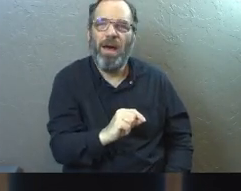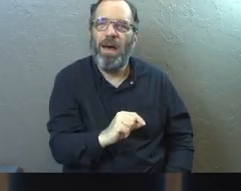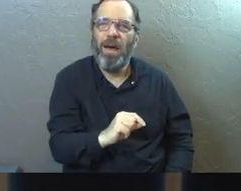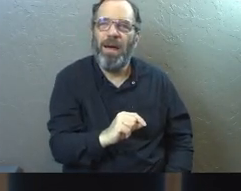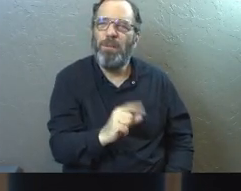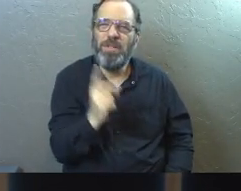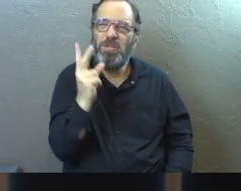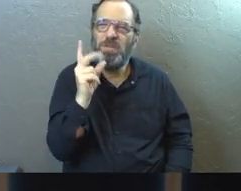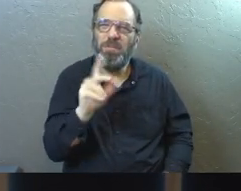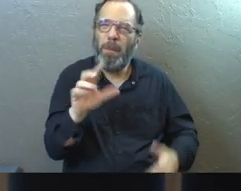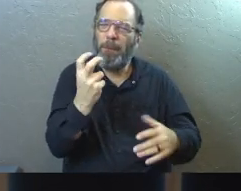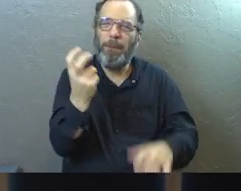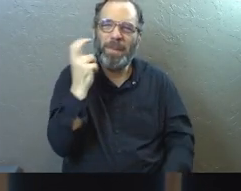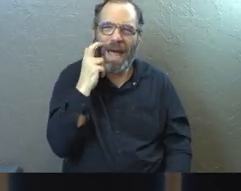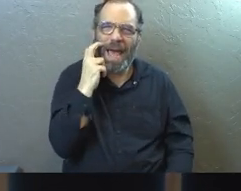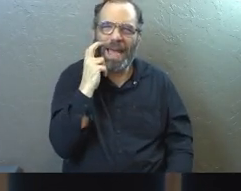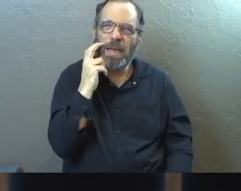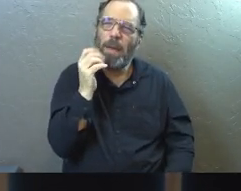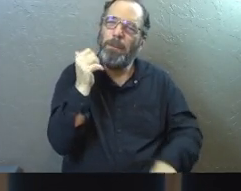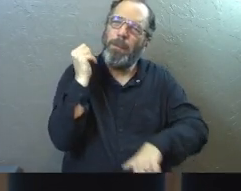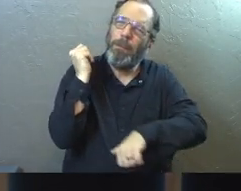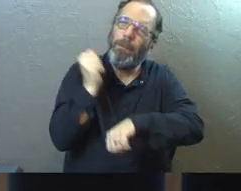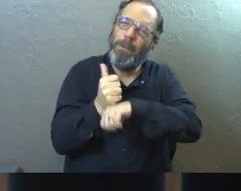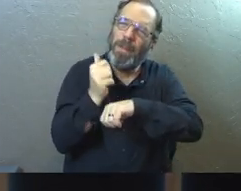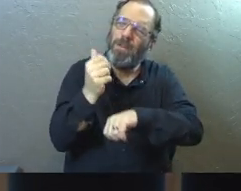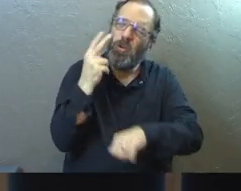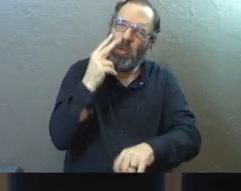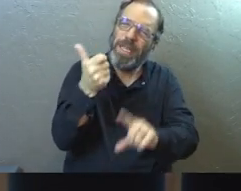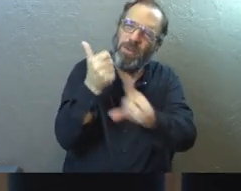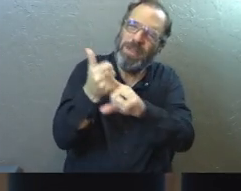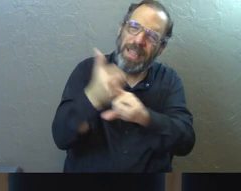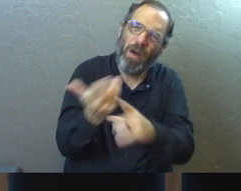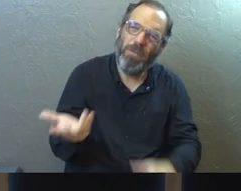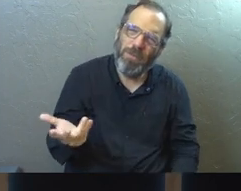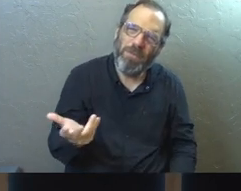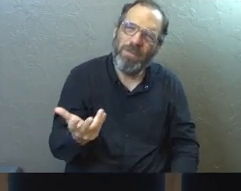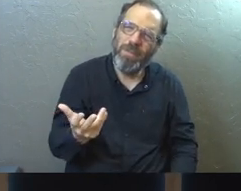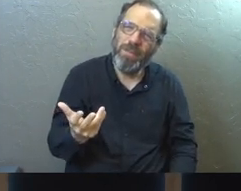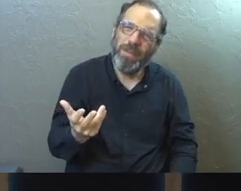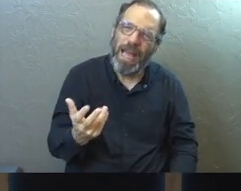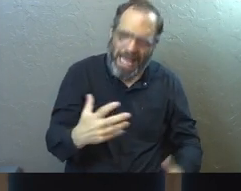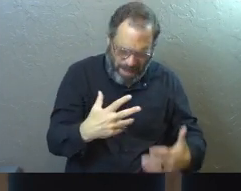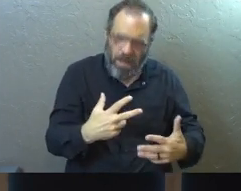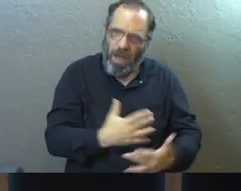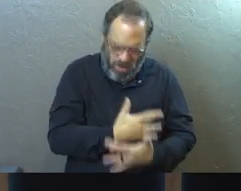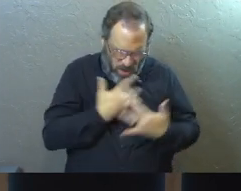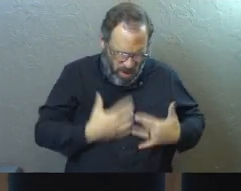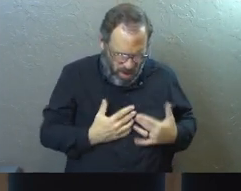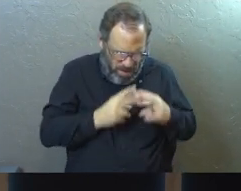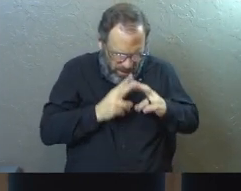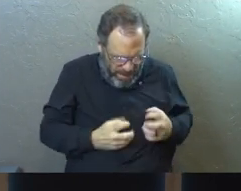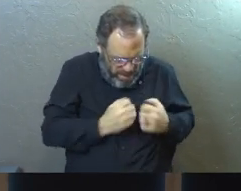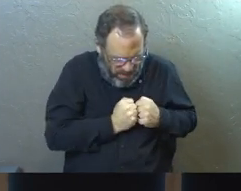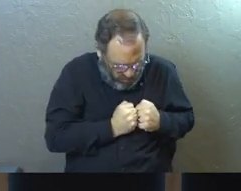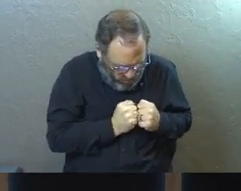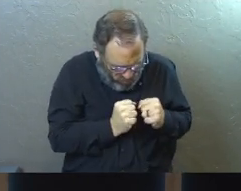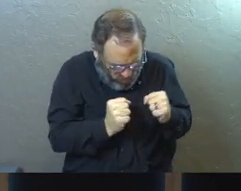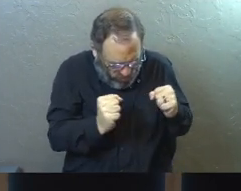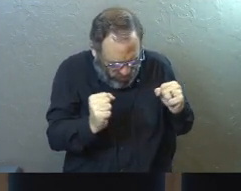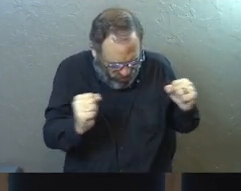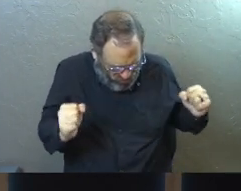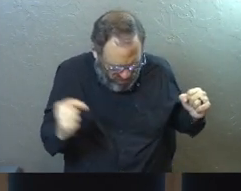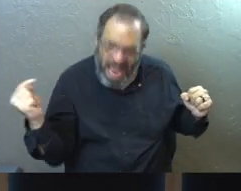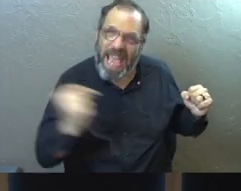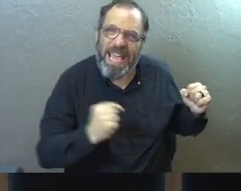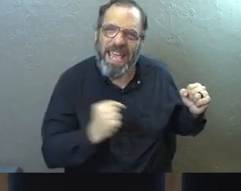see that clearly because of the stuff that's in your own life. The stuff that's your thing to worry about.